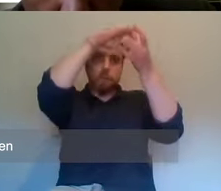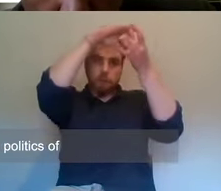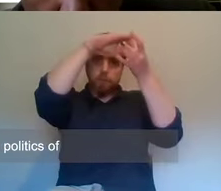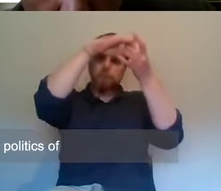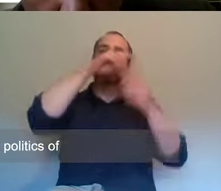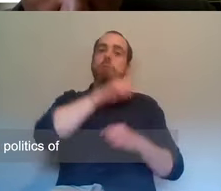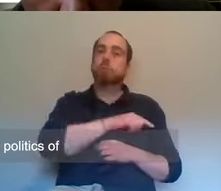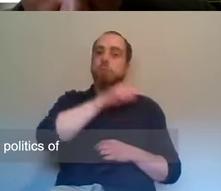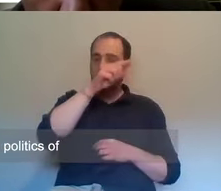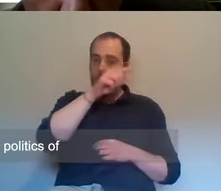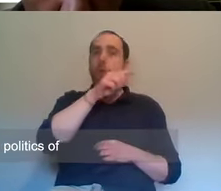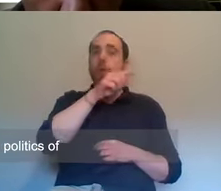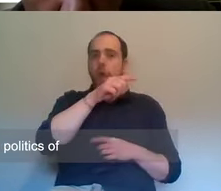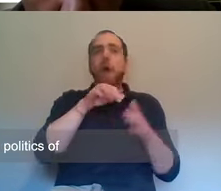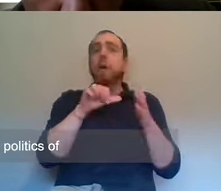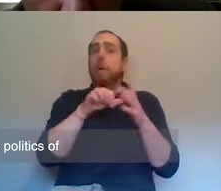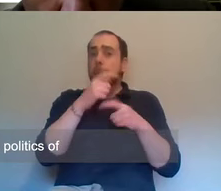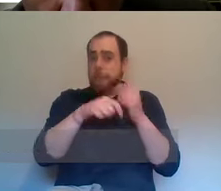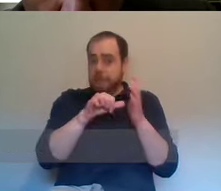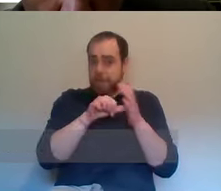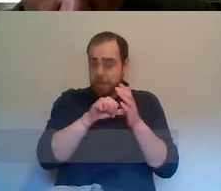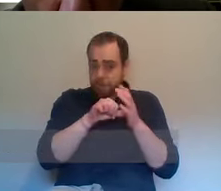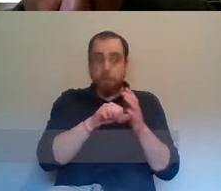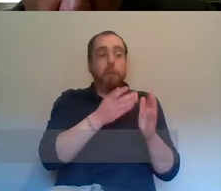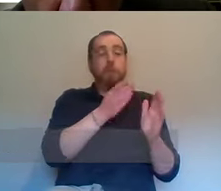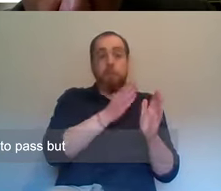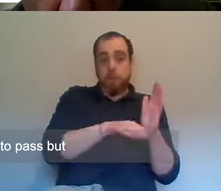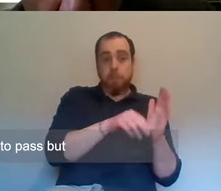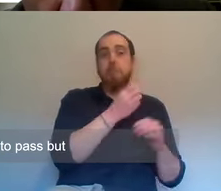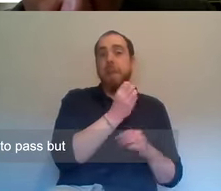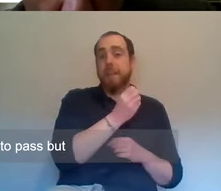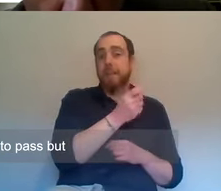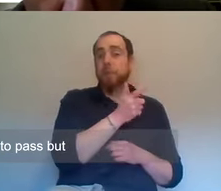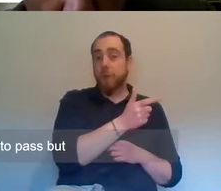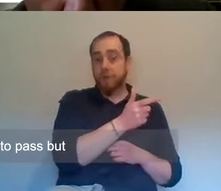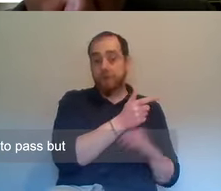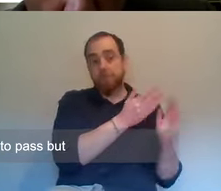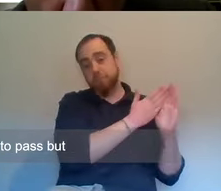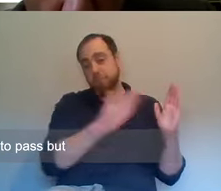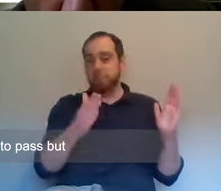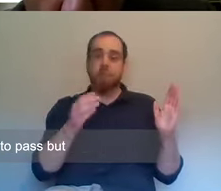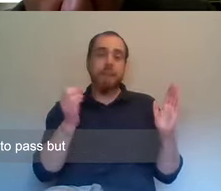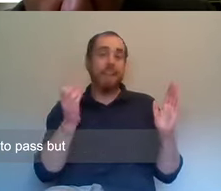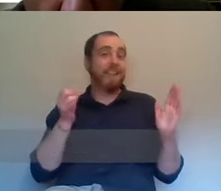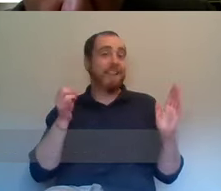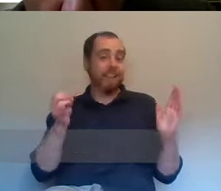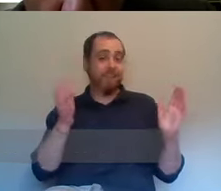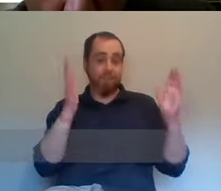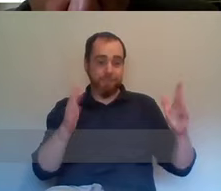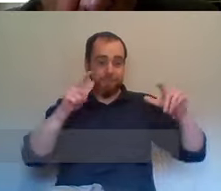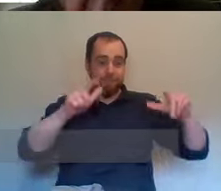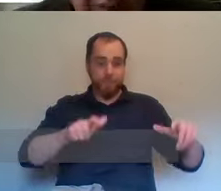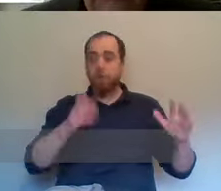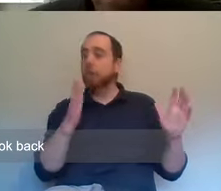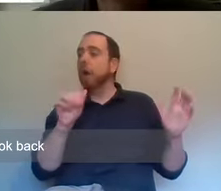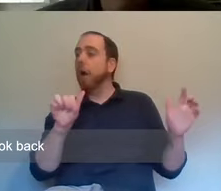was frozen in the politics of the 1920s, but that generation began to pass. But what about, um, you